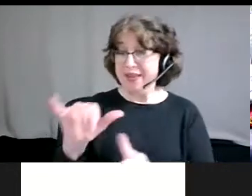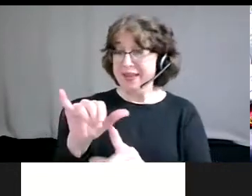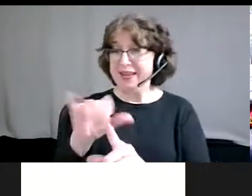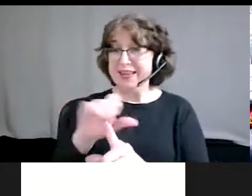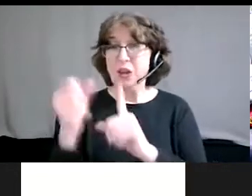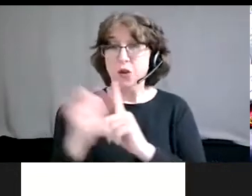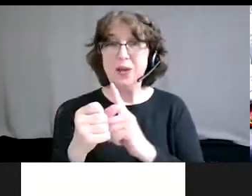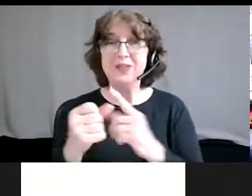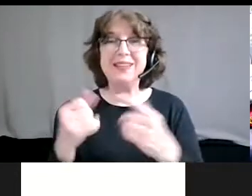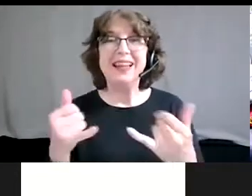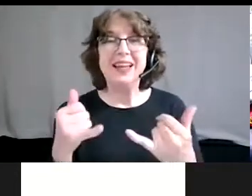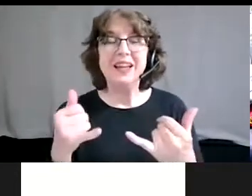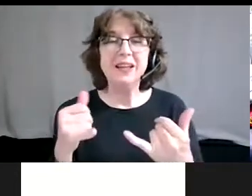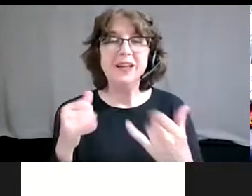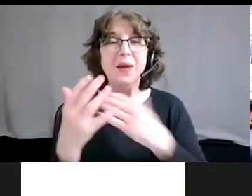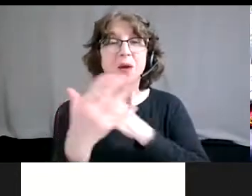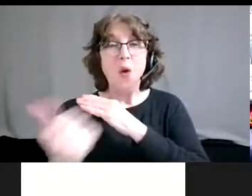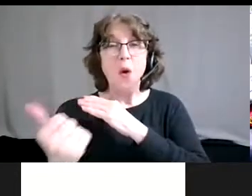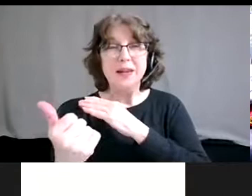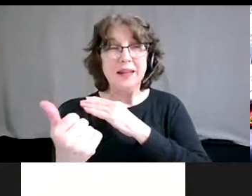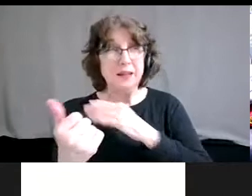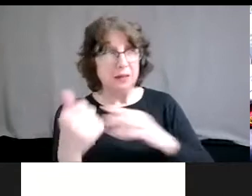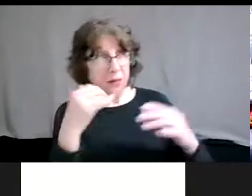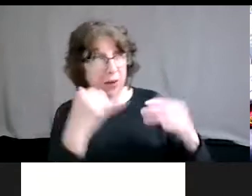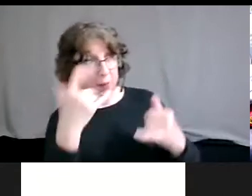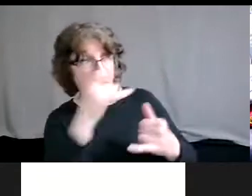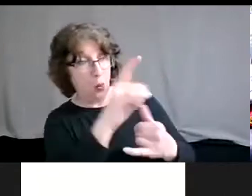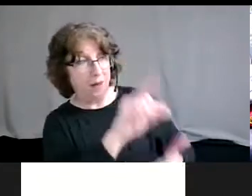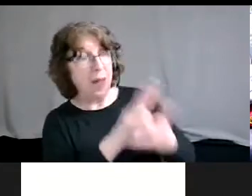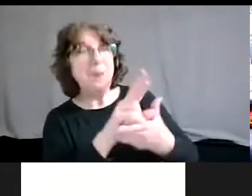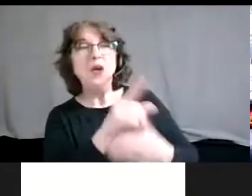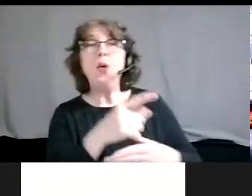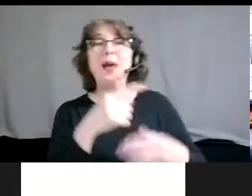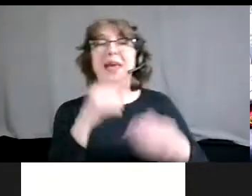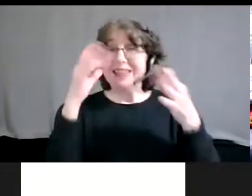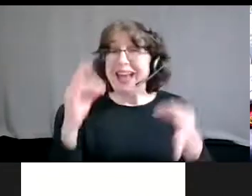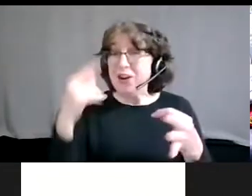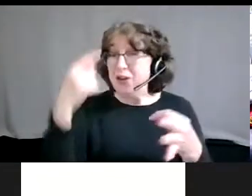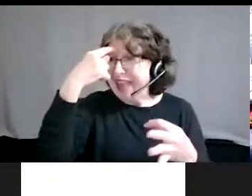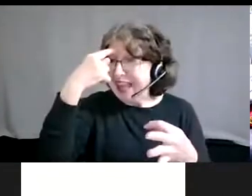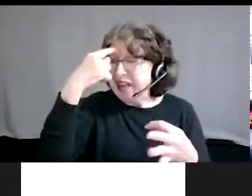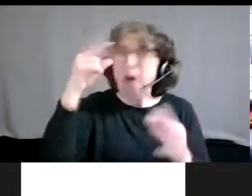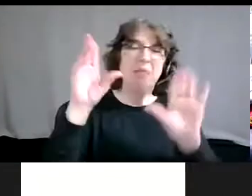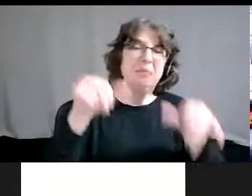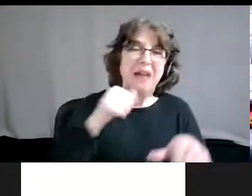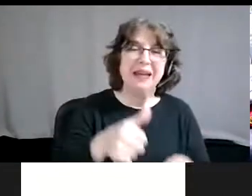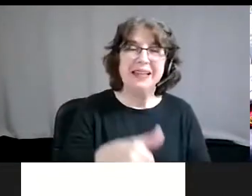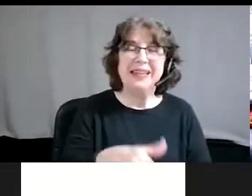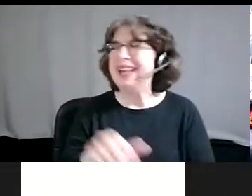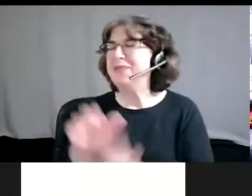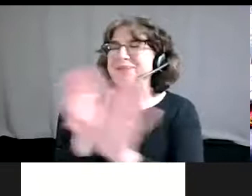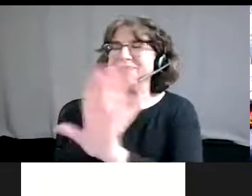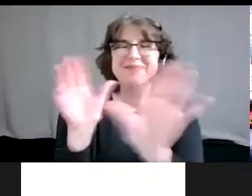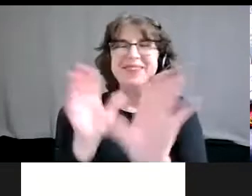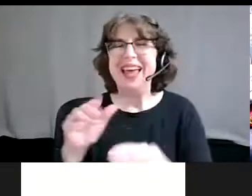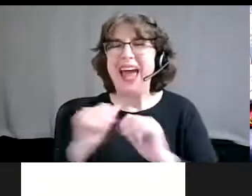called, you know, you're being called in for your privilege where you have an option to think about it or not. You can say, hey, I'm burned out. I'm tapping out.